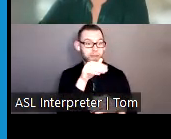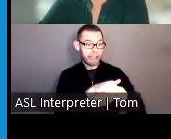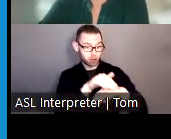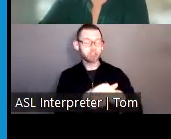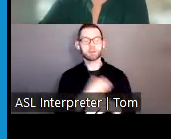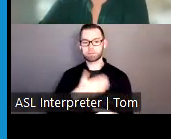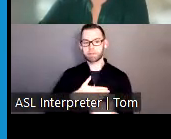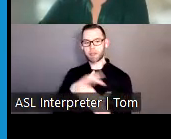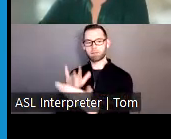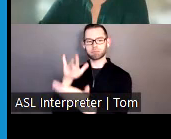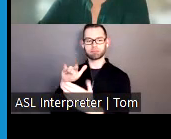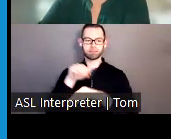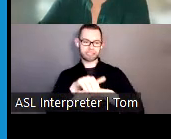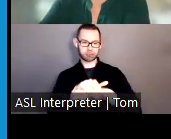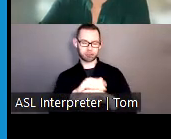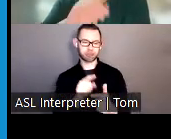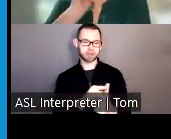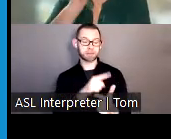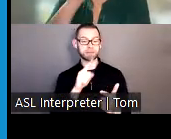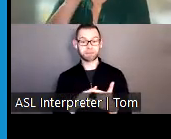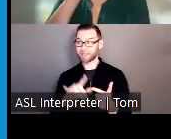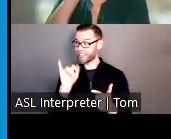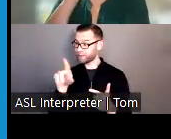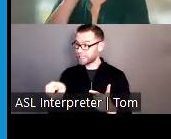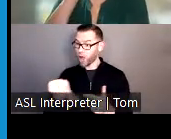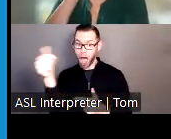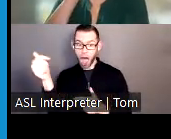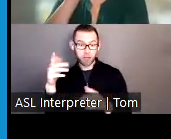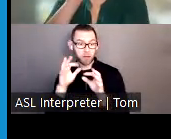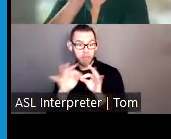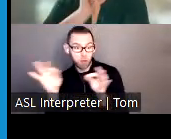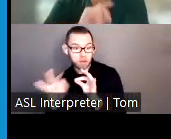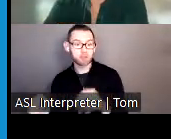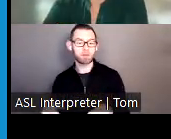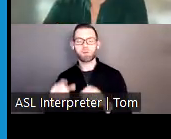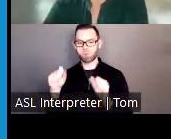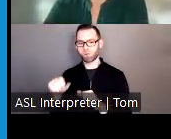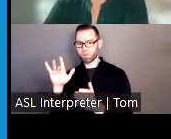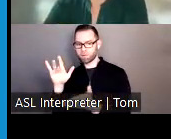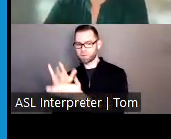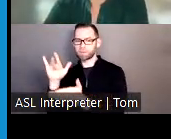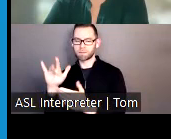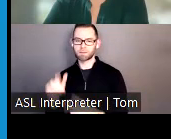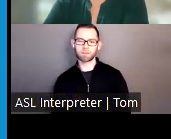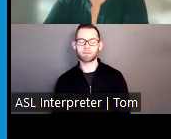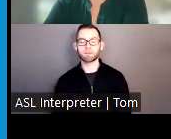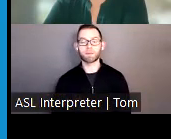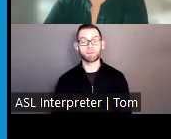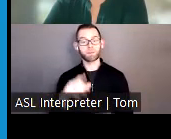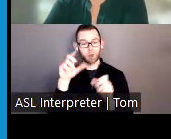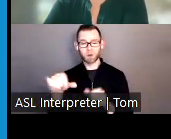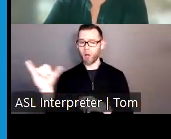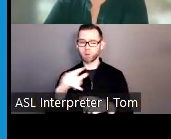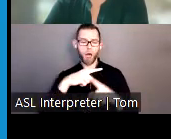With interpretation channels, muting original audio is optional. However, we strongly